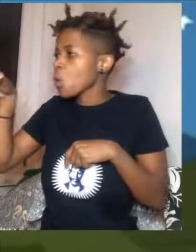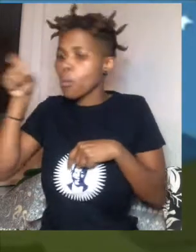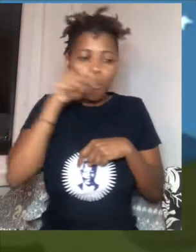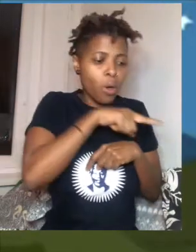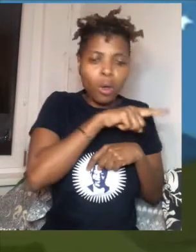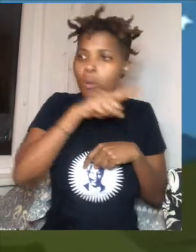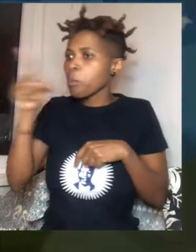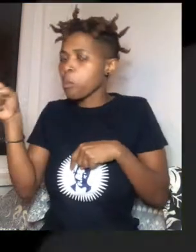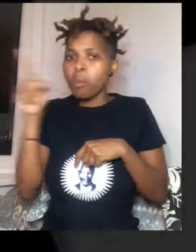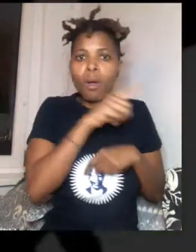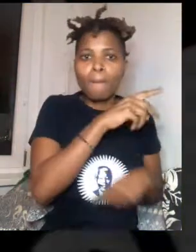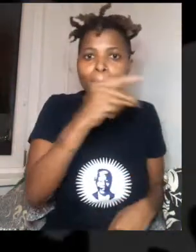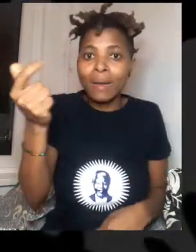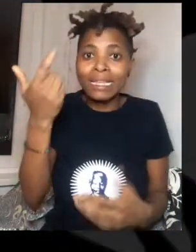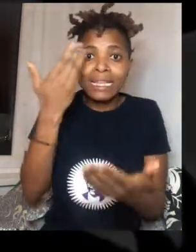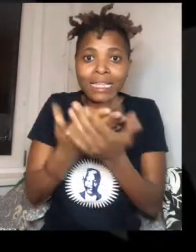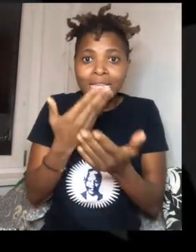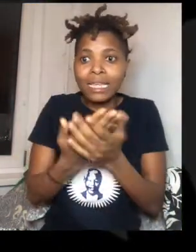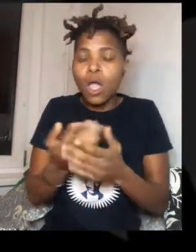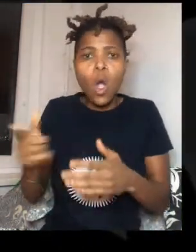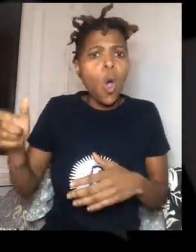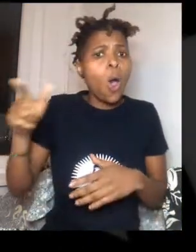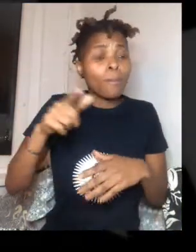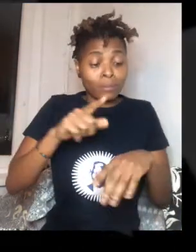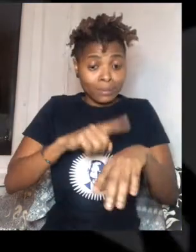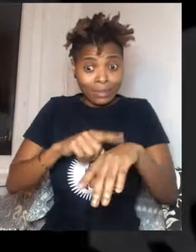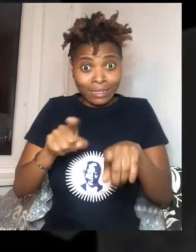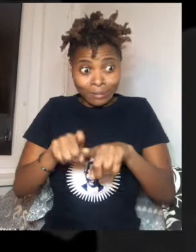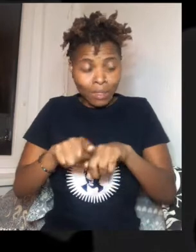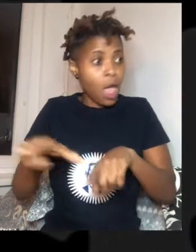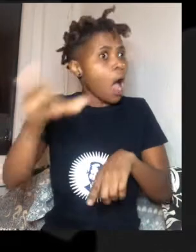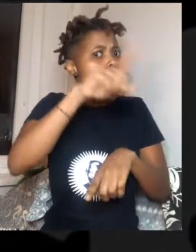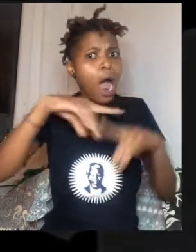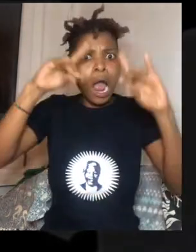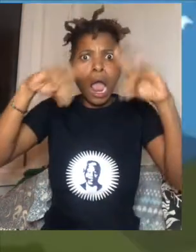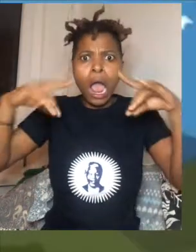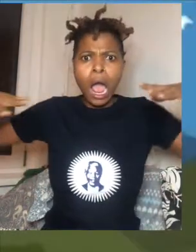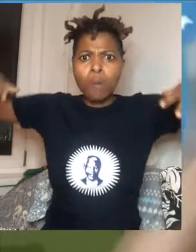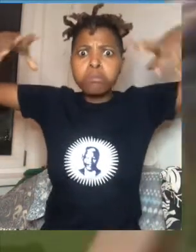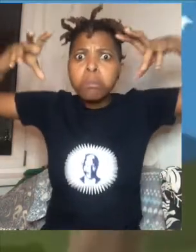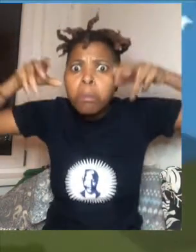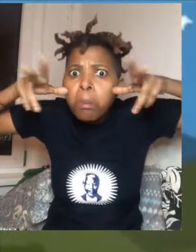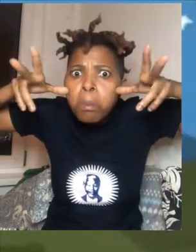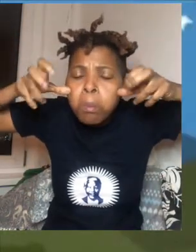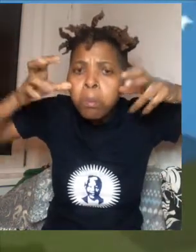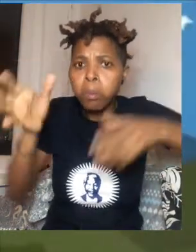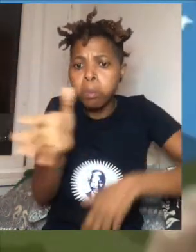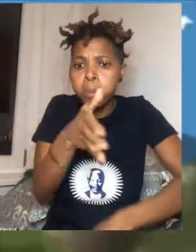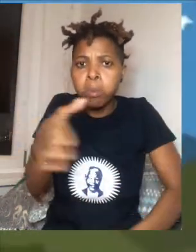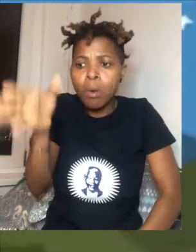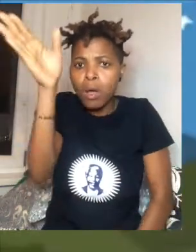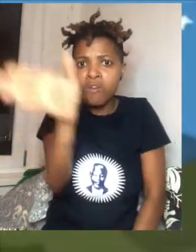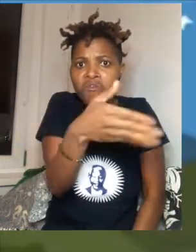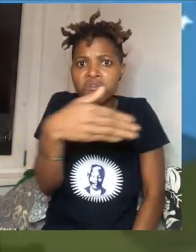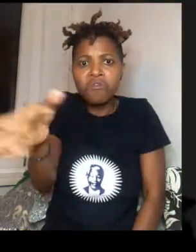fast as it can. In the meantime, all the other animals, much bigger animals like the elephant with a big trunk could